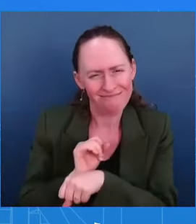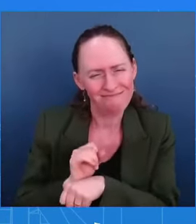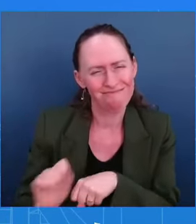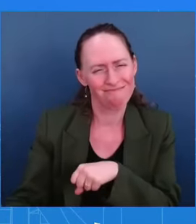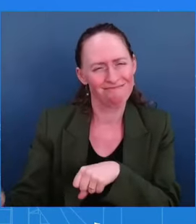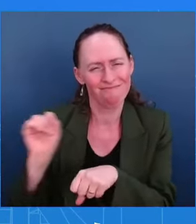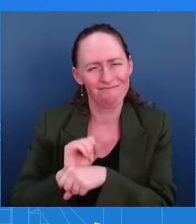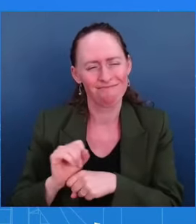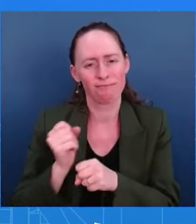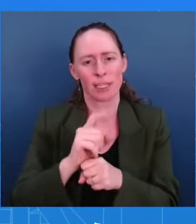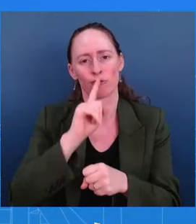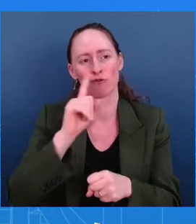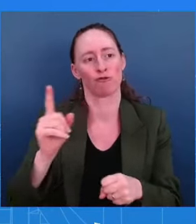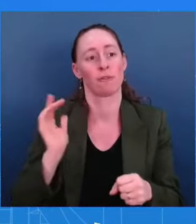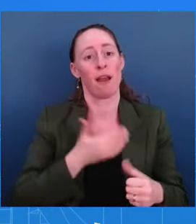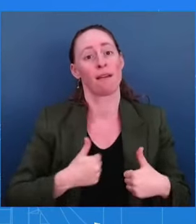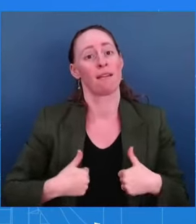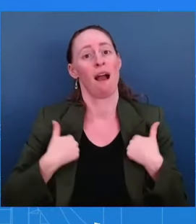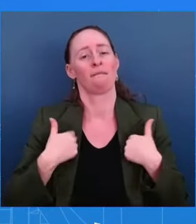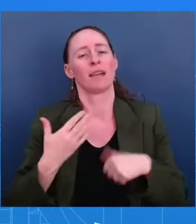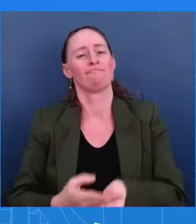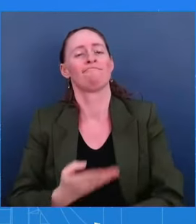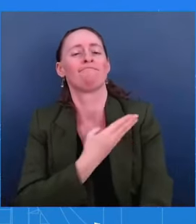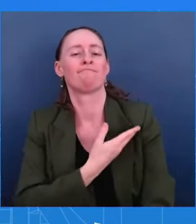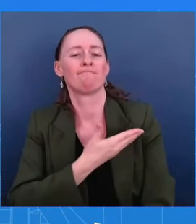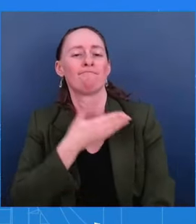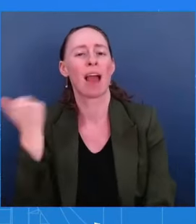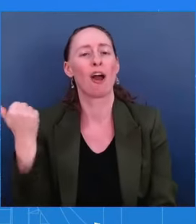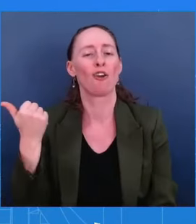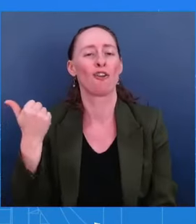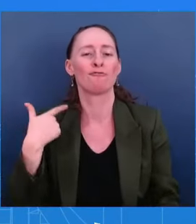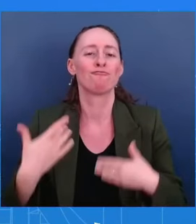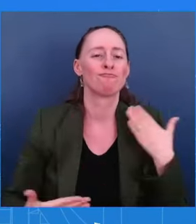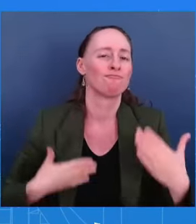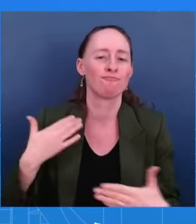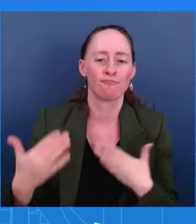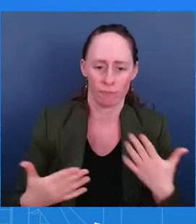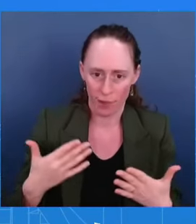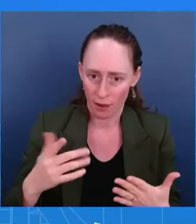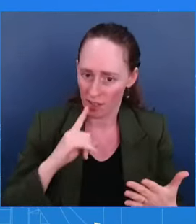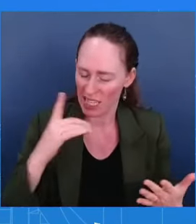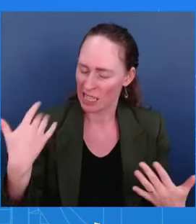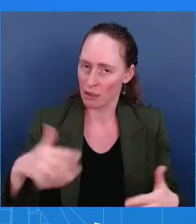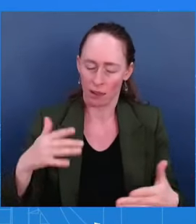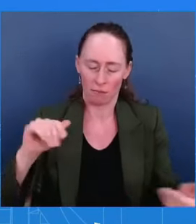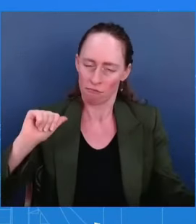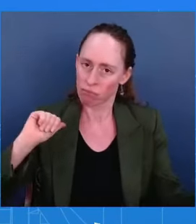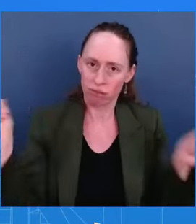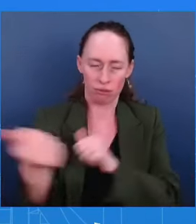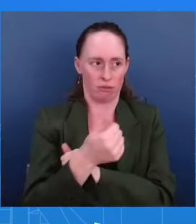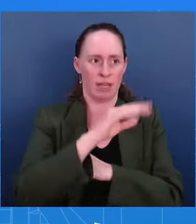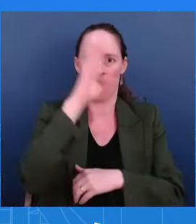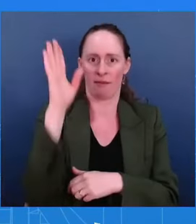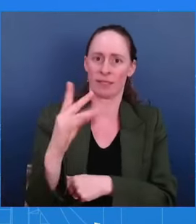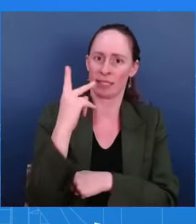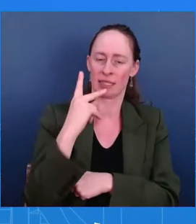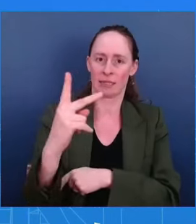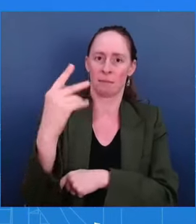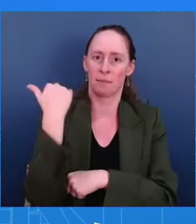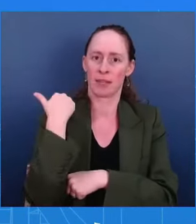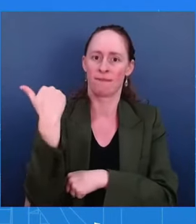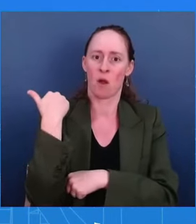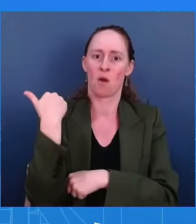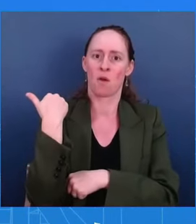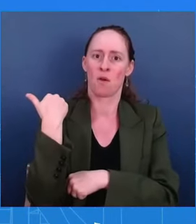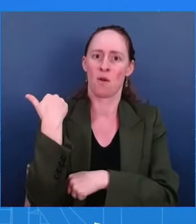their lives in a transformational way that is going to matter. And I think that's what the American people